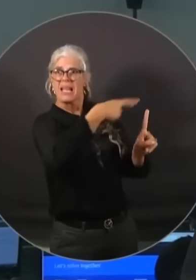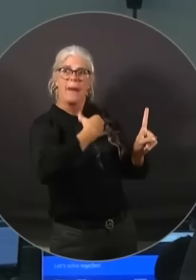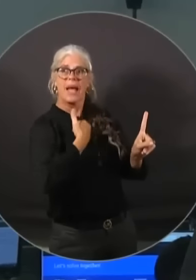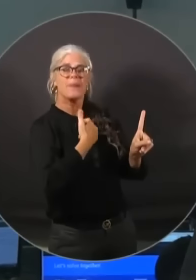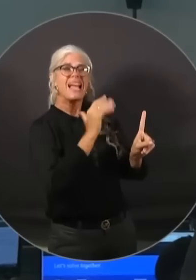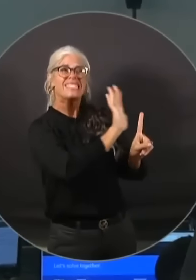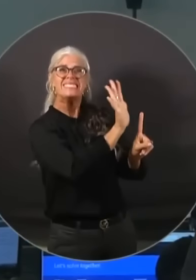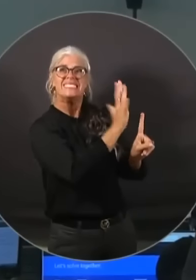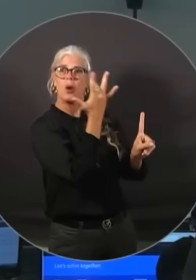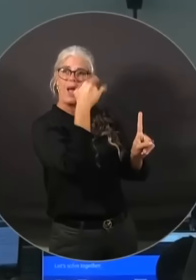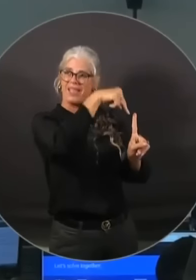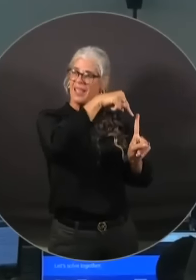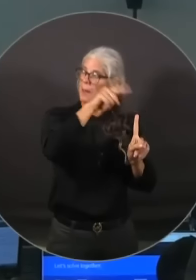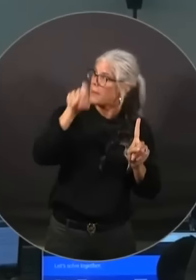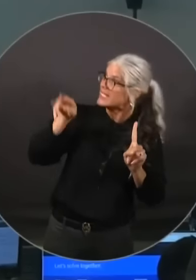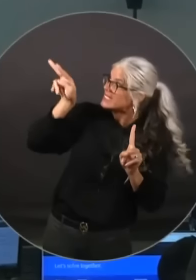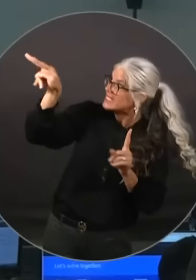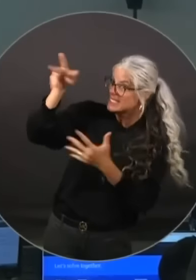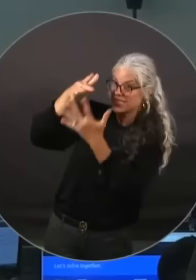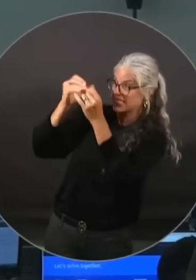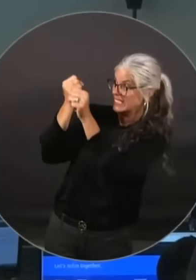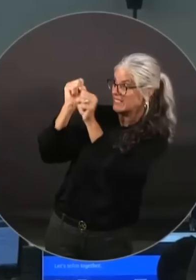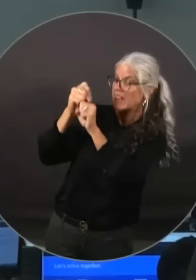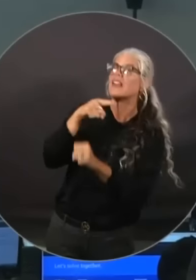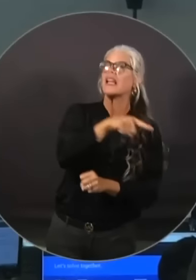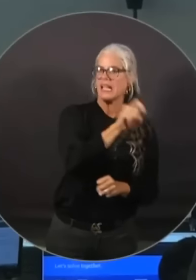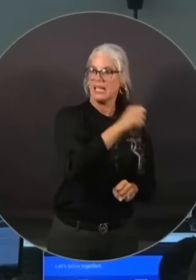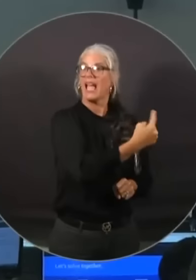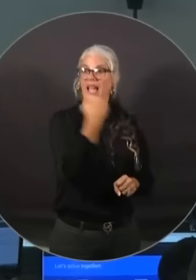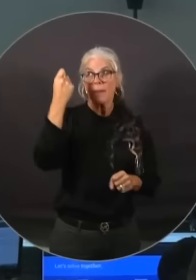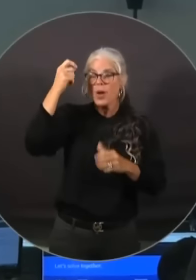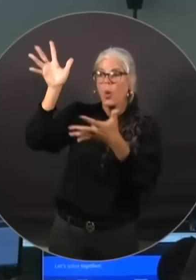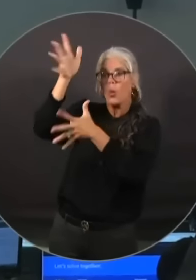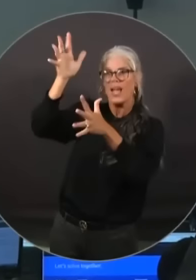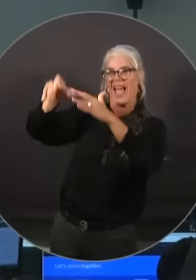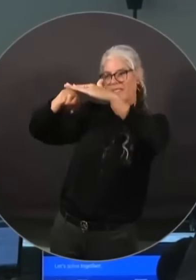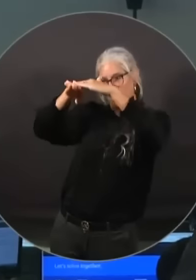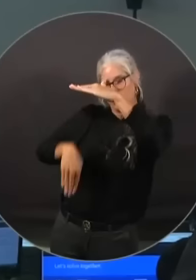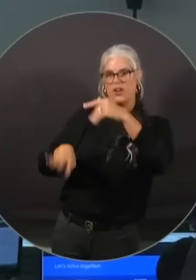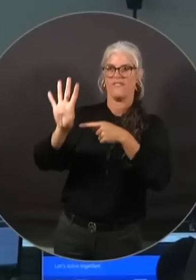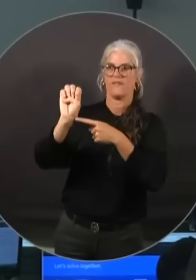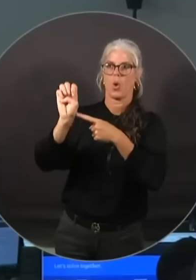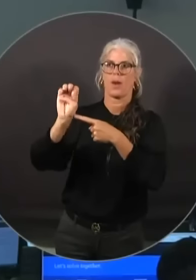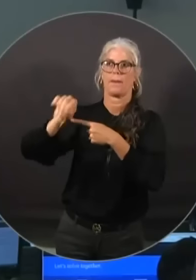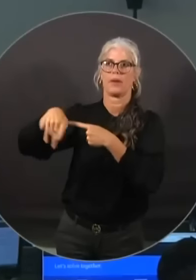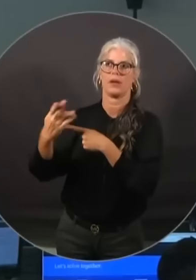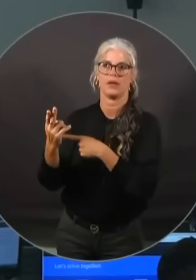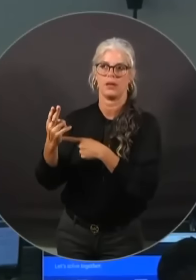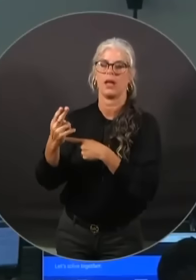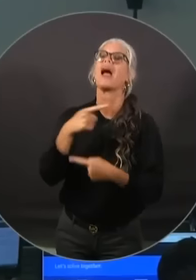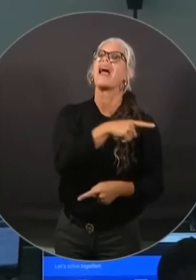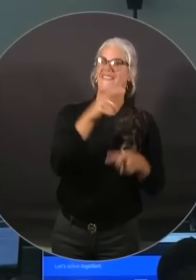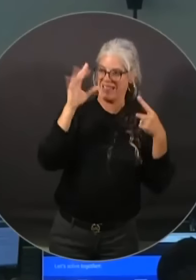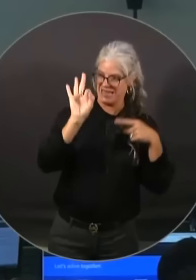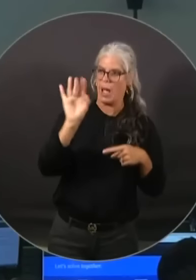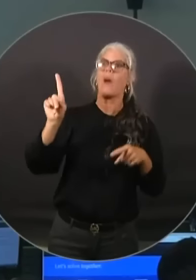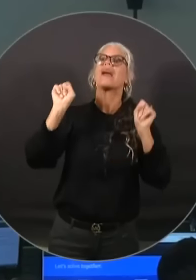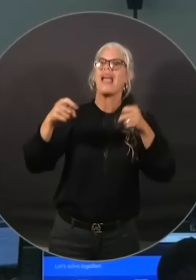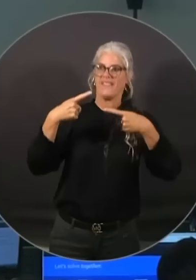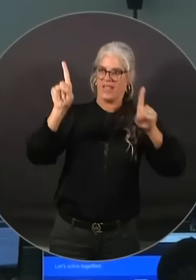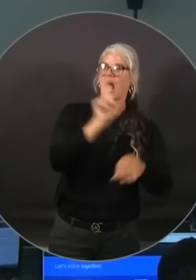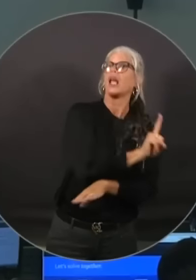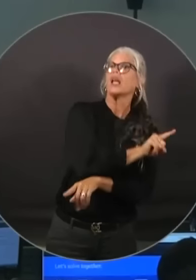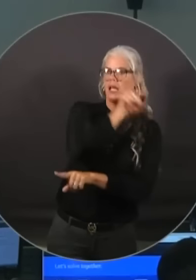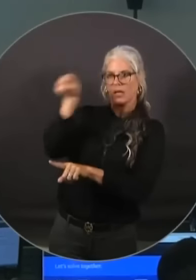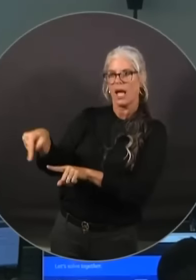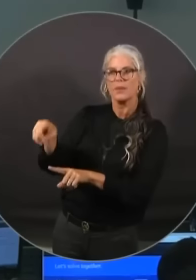miles an hour sustained winds, they will not be able to respond. But as soon as they can, they will, and we have plenty of resources staged to come in and assist.